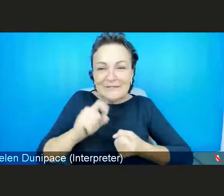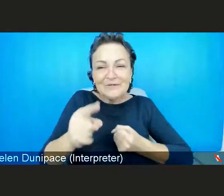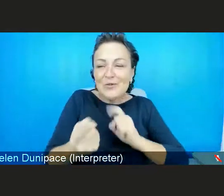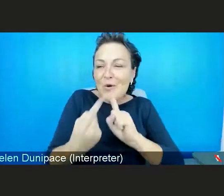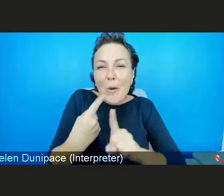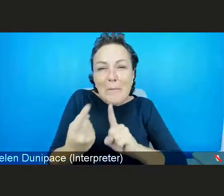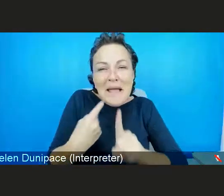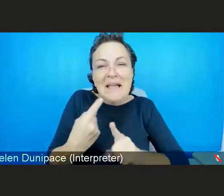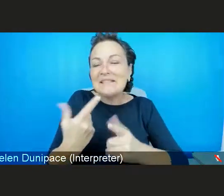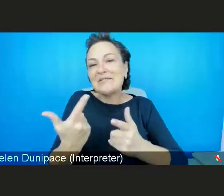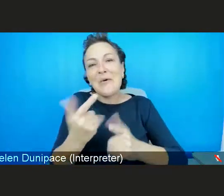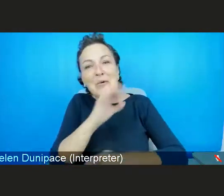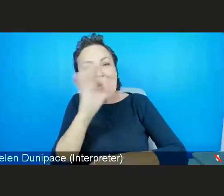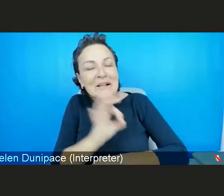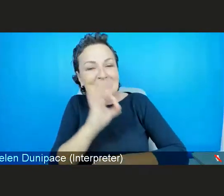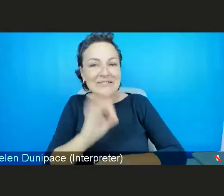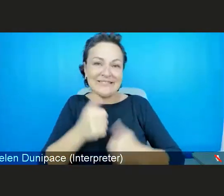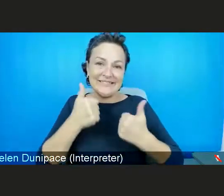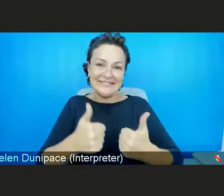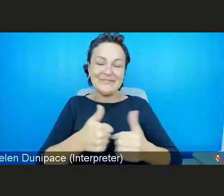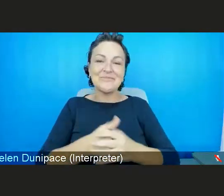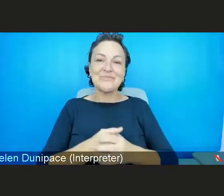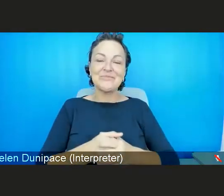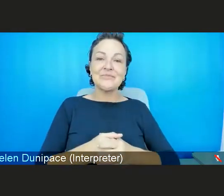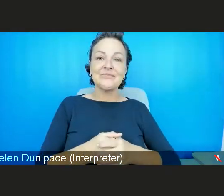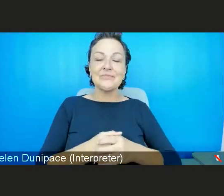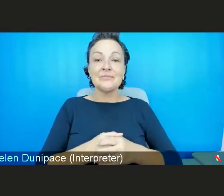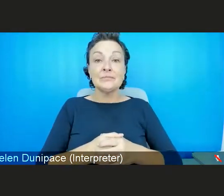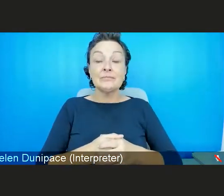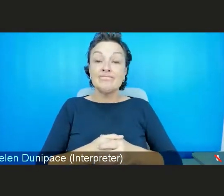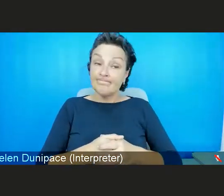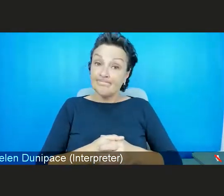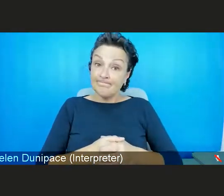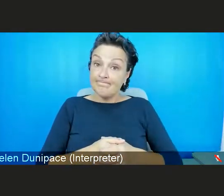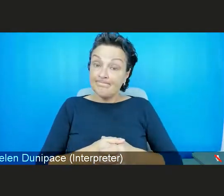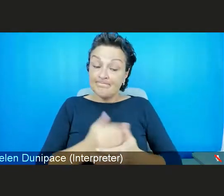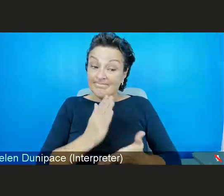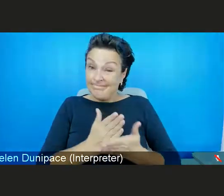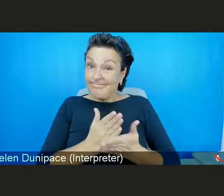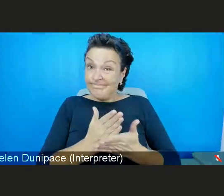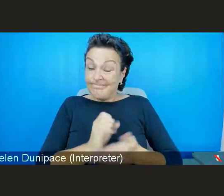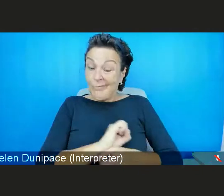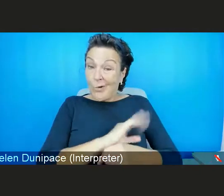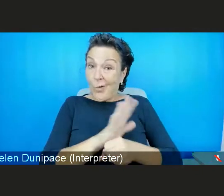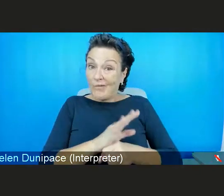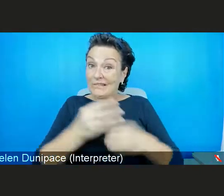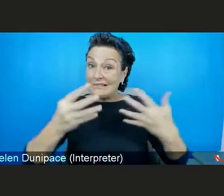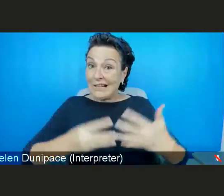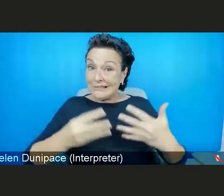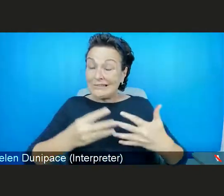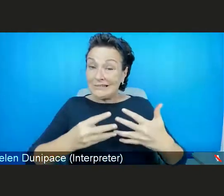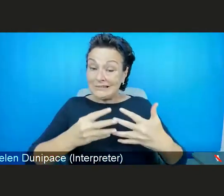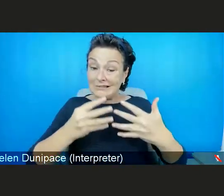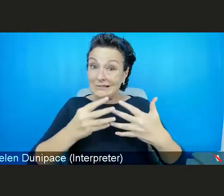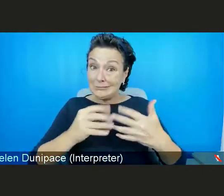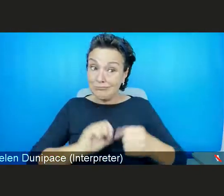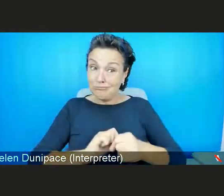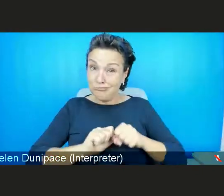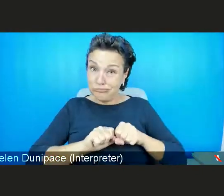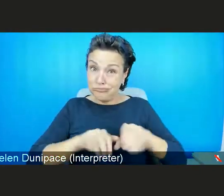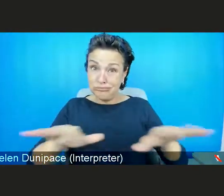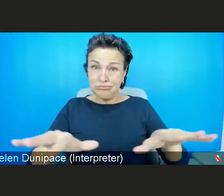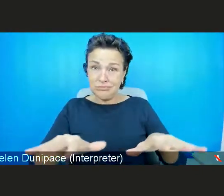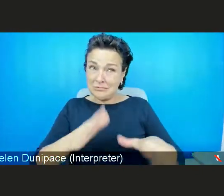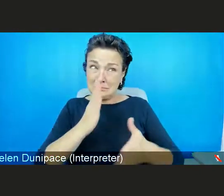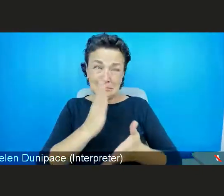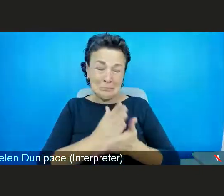comments. So the COVID-19 pandemic has demonstrated how central our mental health is to